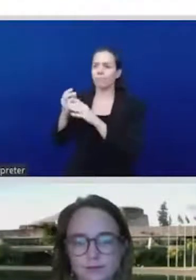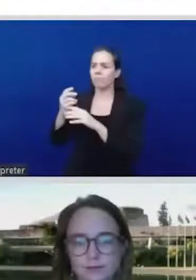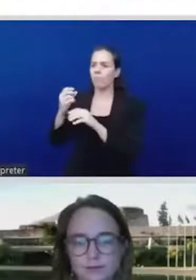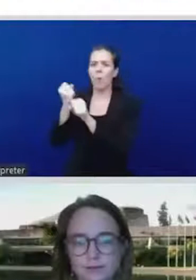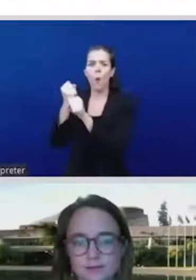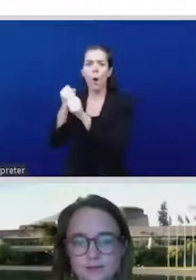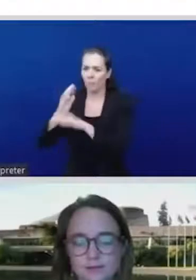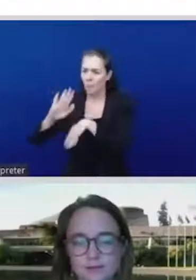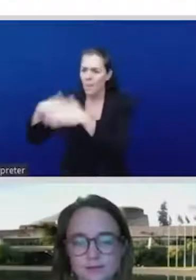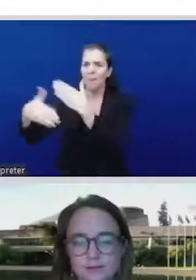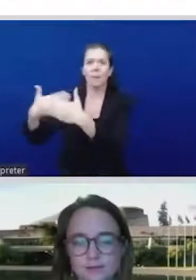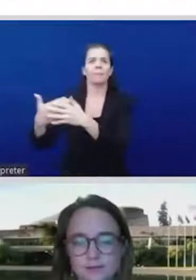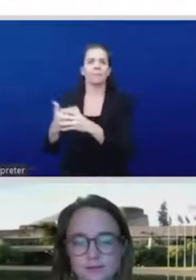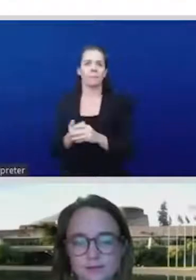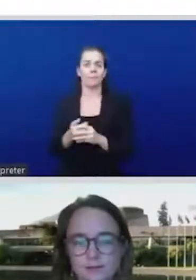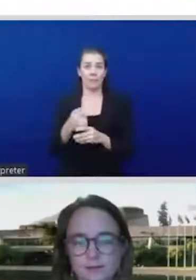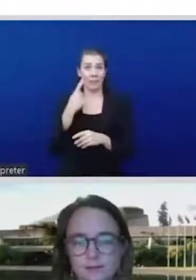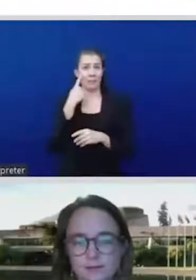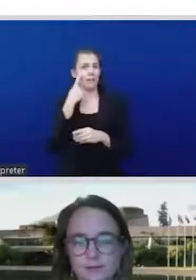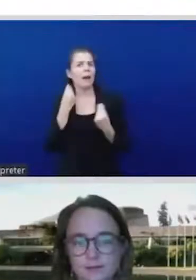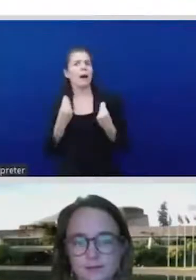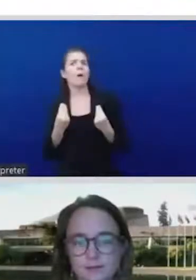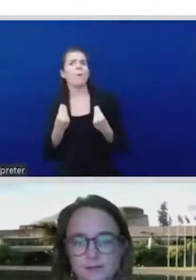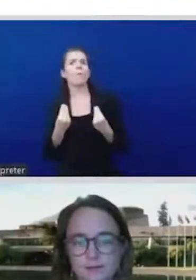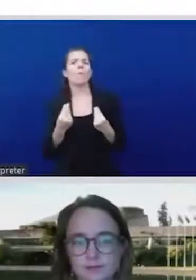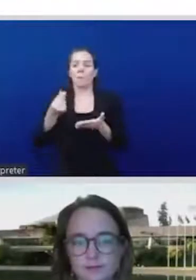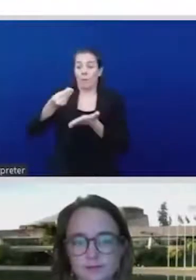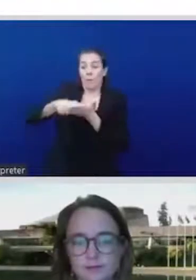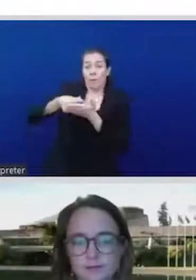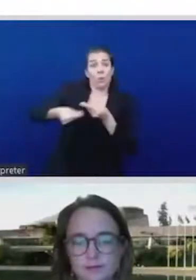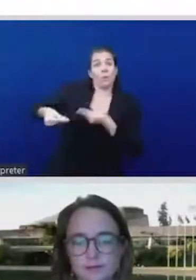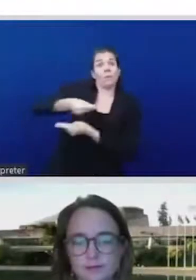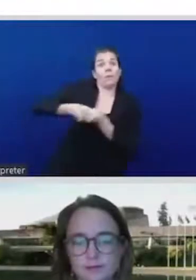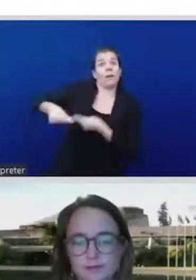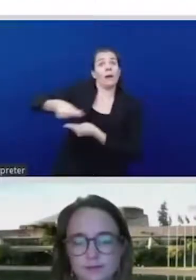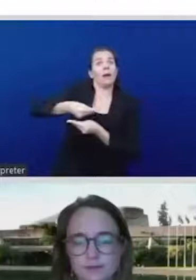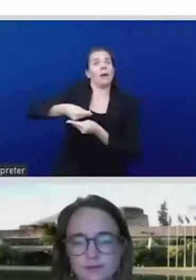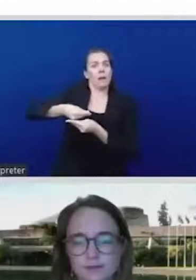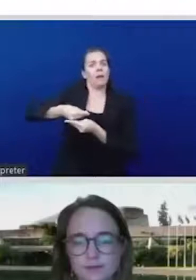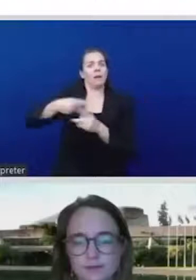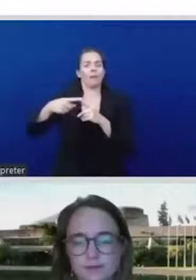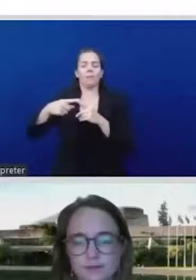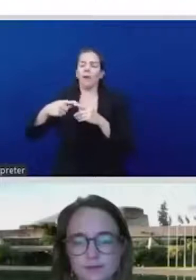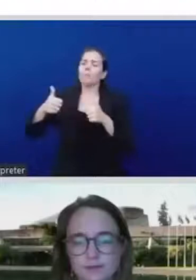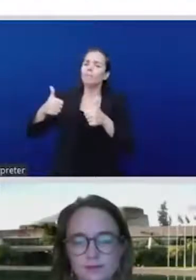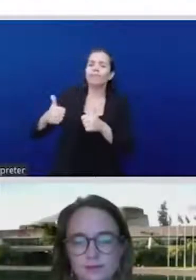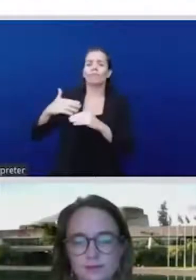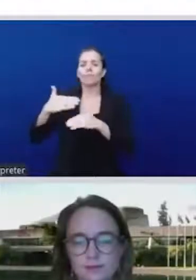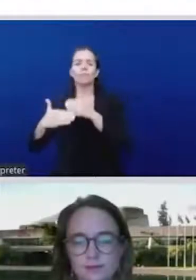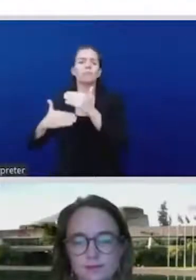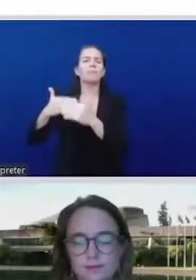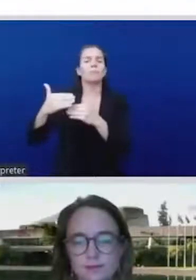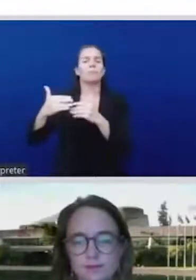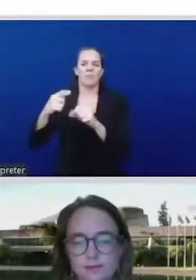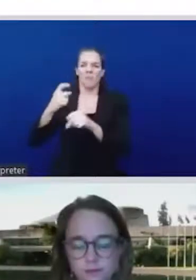needs of men and women of their various dimension. And also the question about how do we reconstruct social contracts?